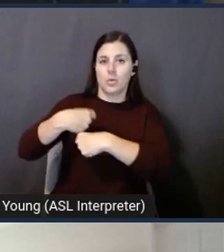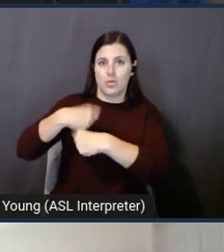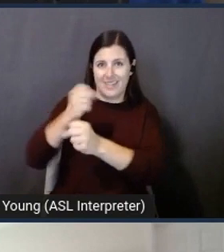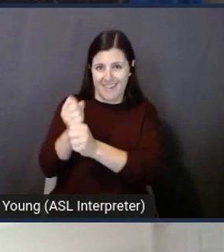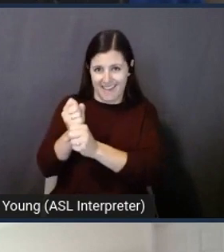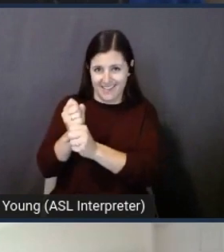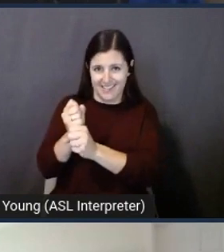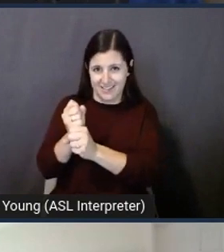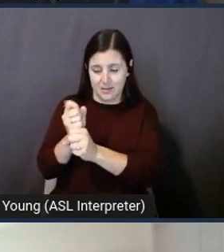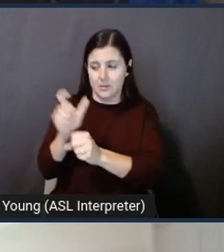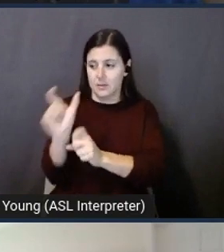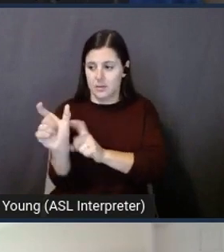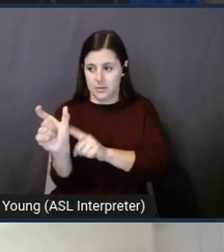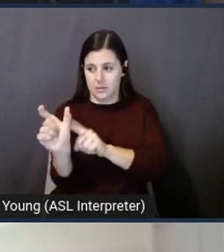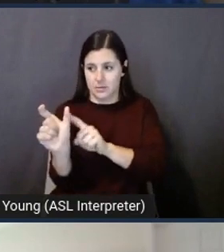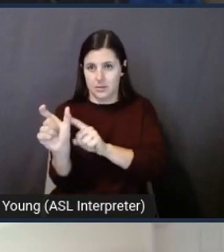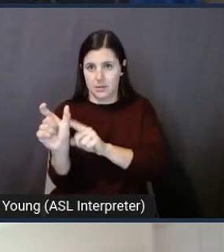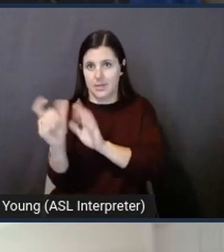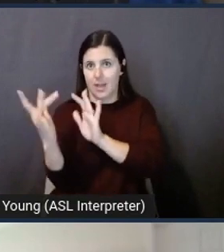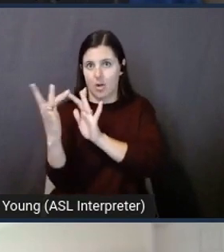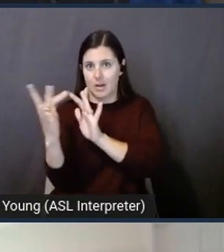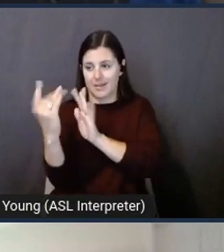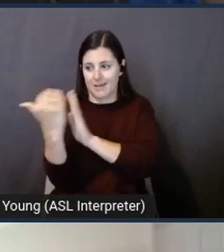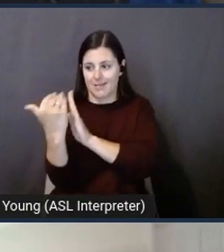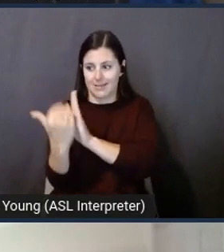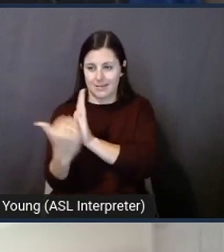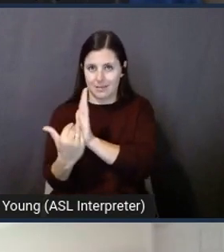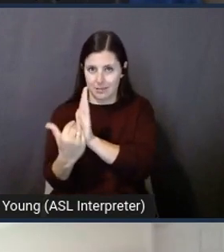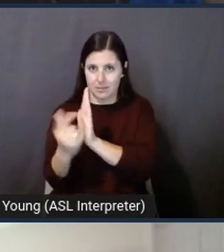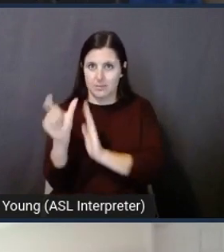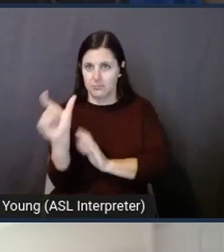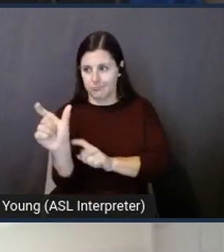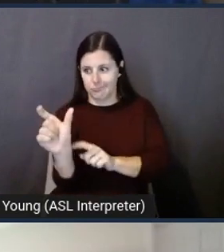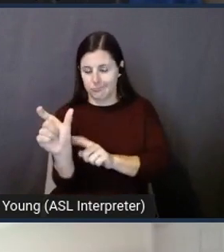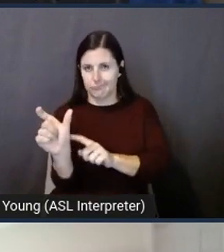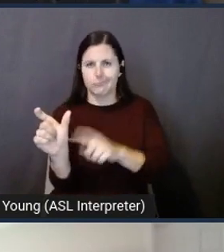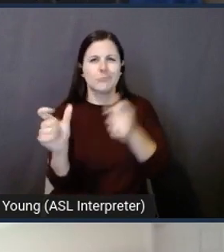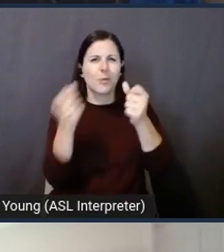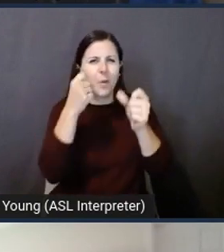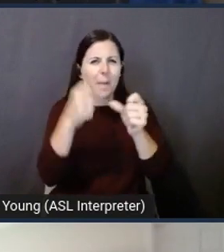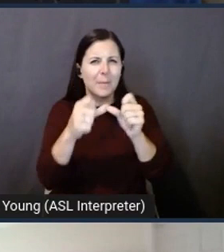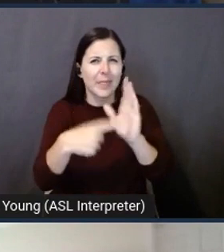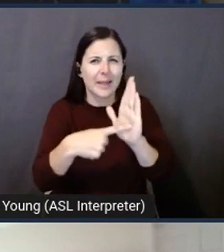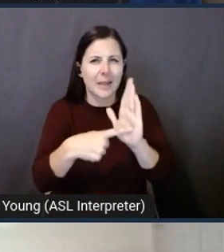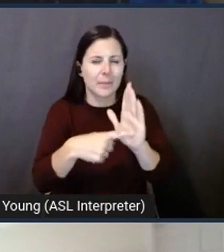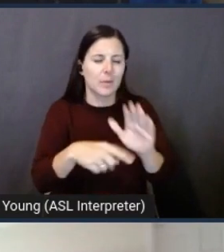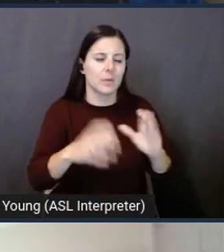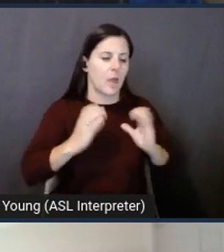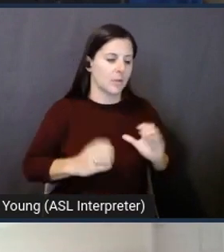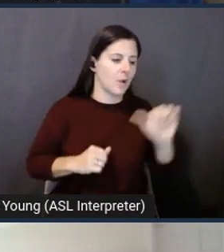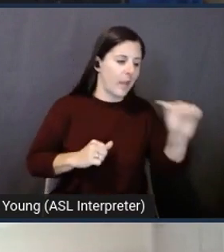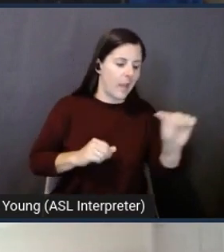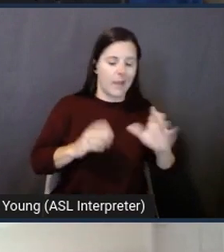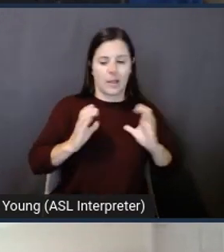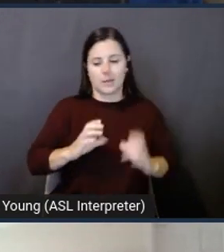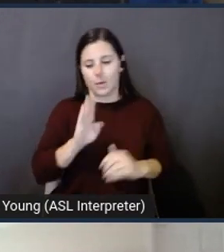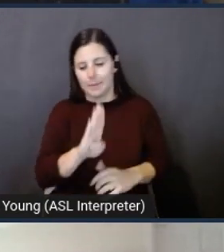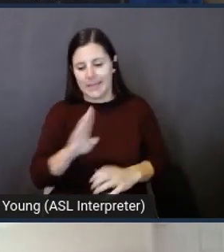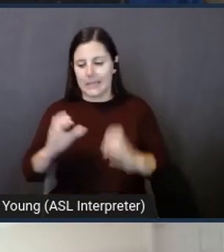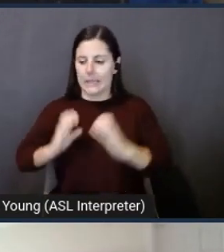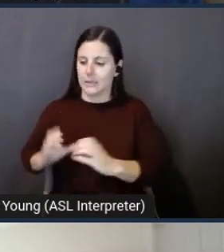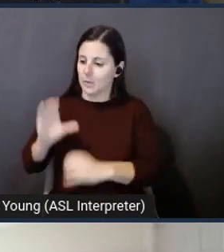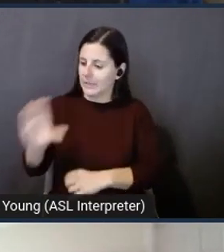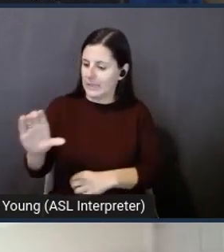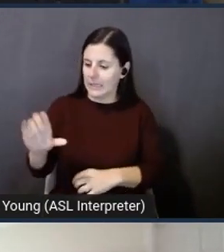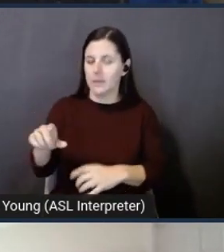your contact list. So let's say you want to contact, if you remember my example, customer A, customer B, customer C, you put in their names,